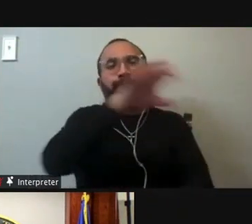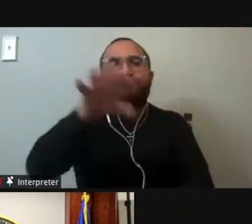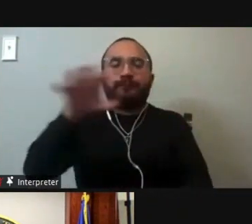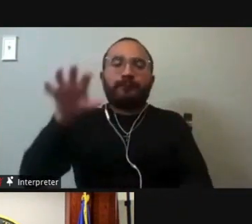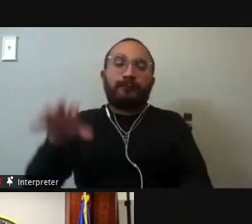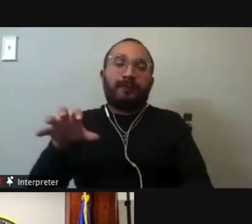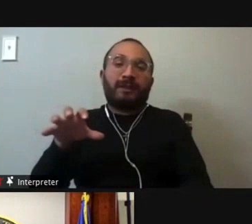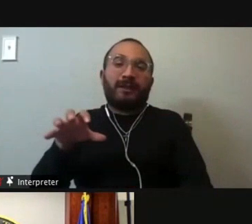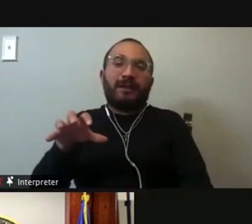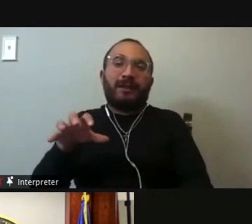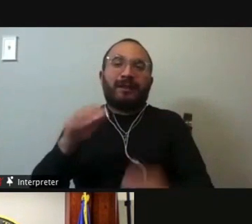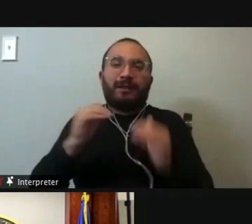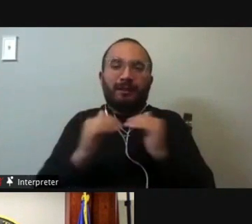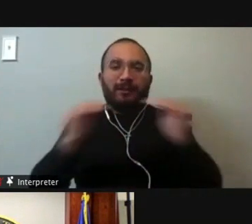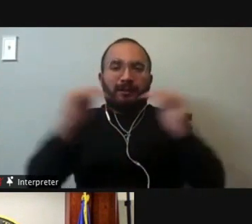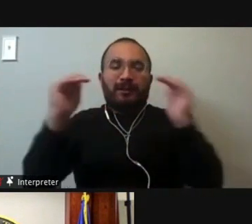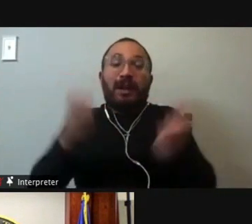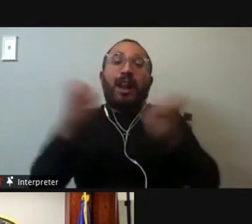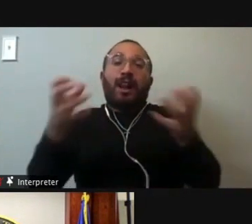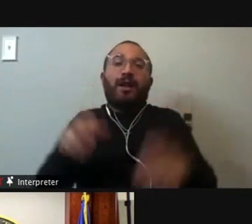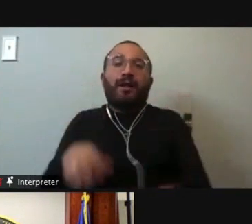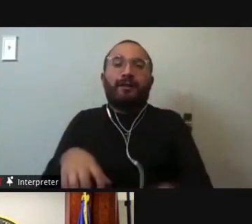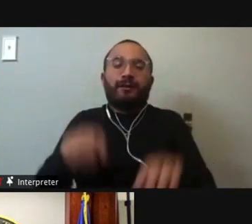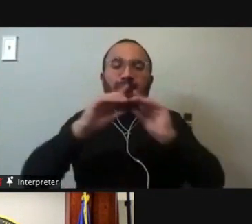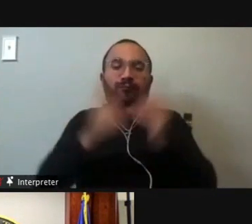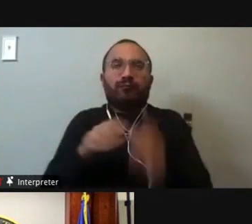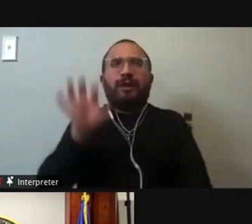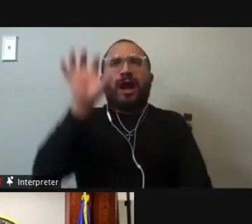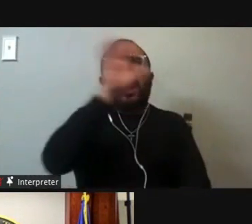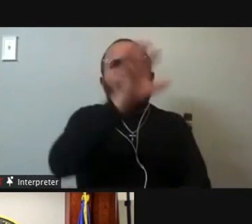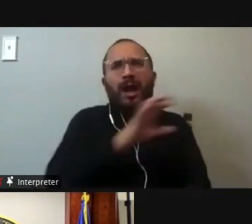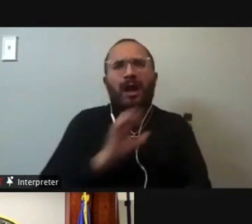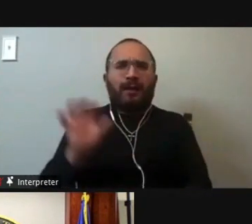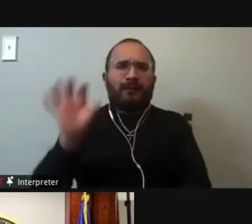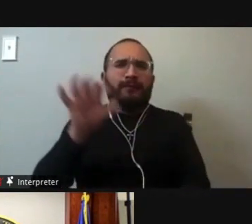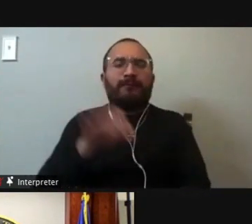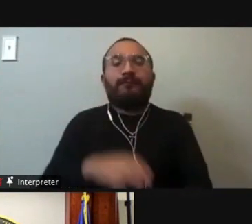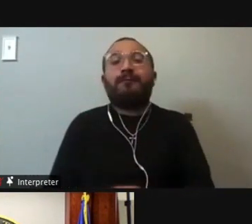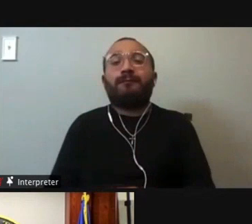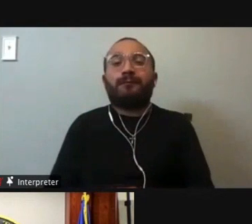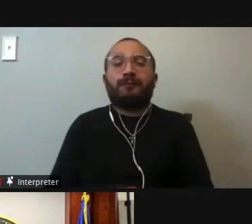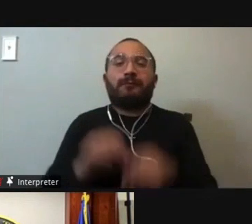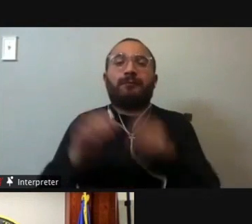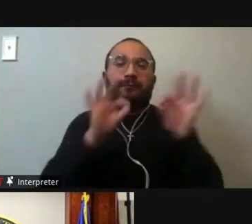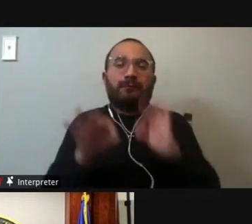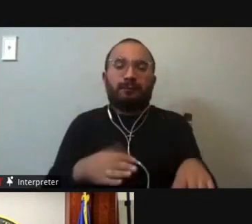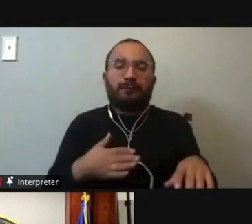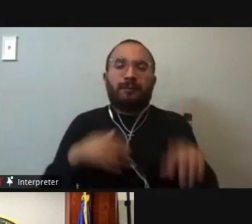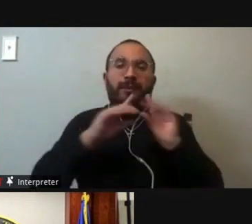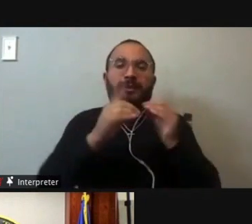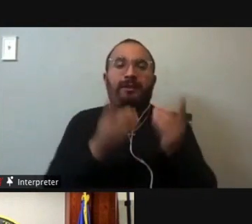districts. I can refute any assumption held, at least about my judicial appellate district,